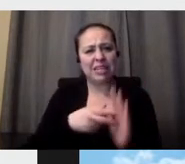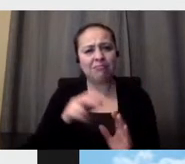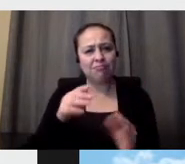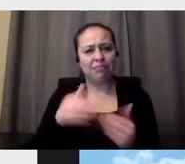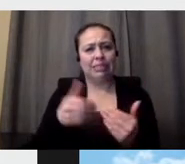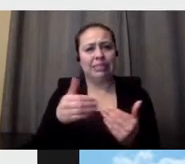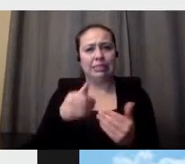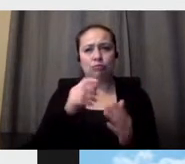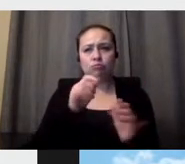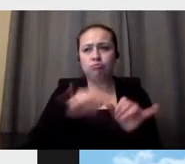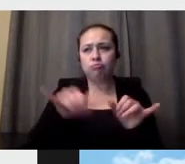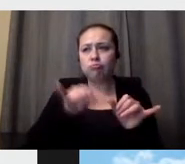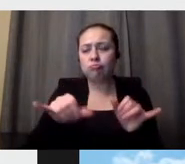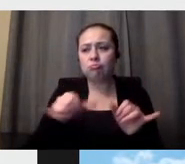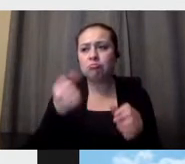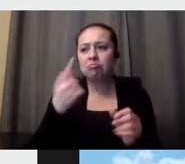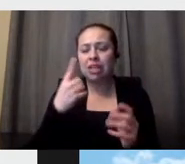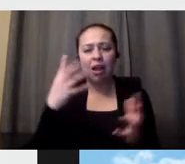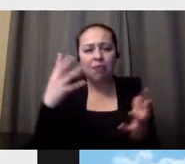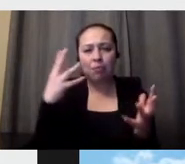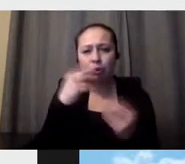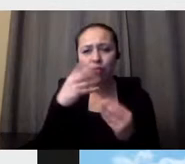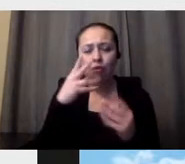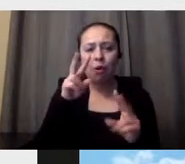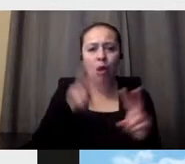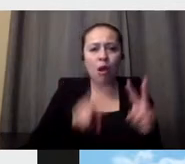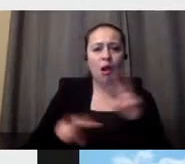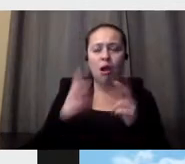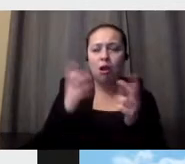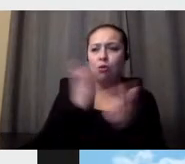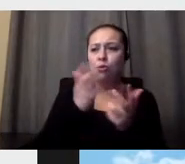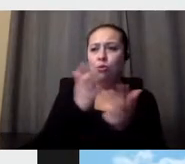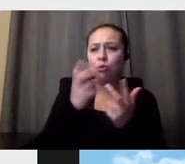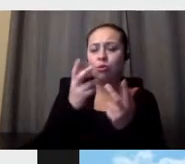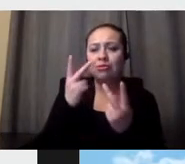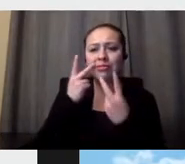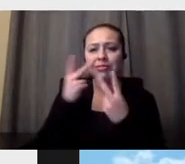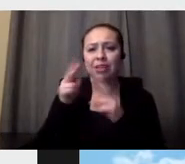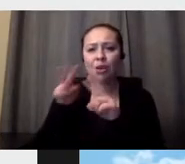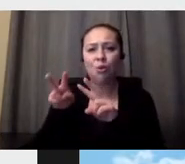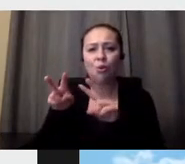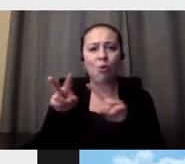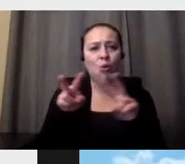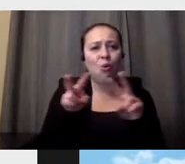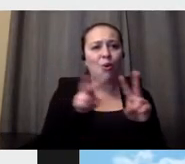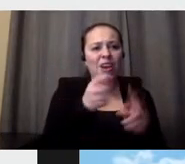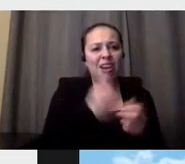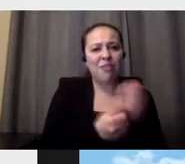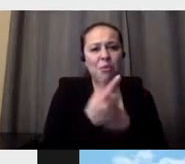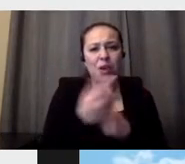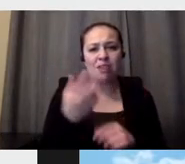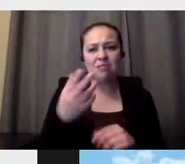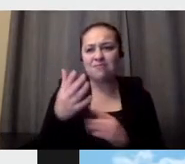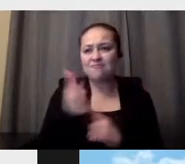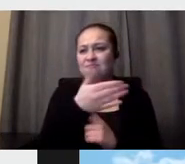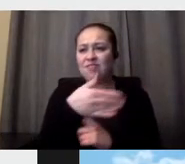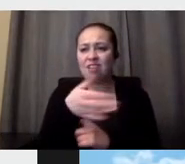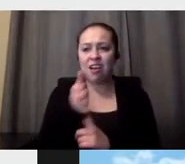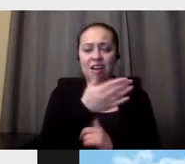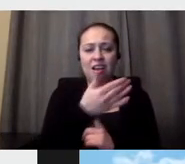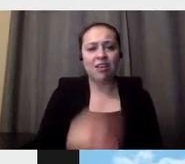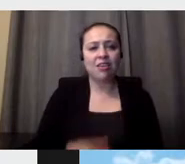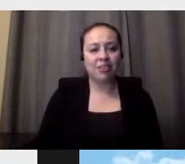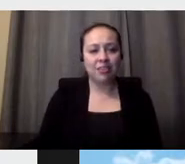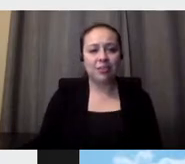And it looks lovely to see how the work that you did